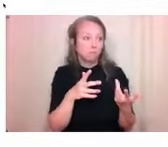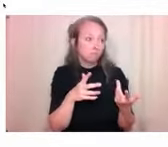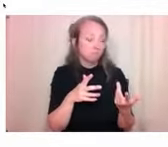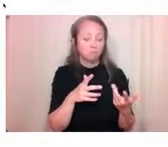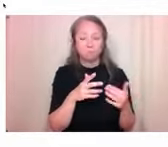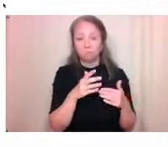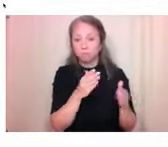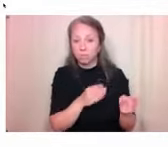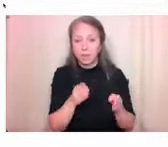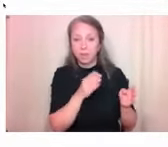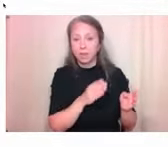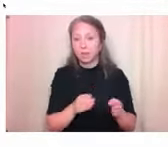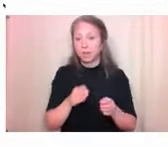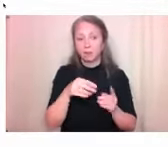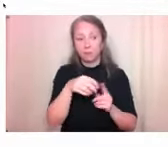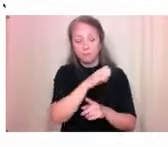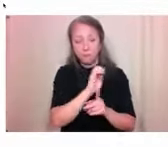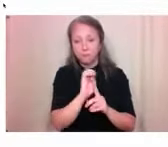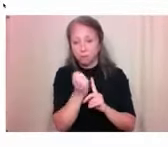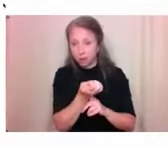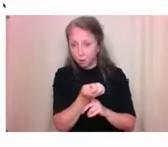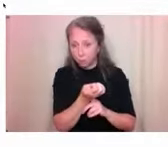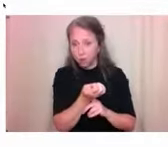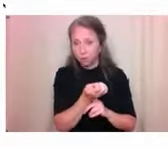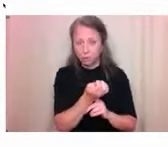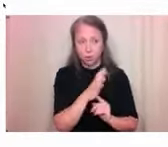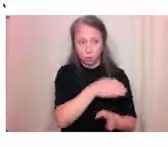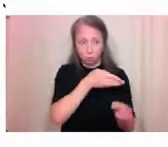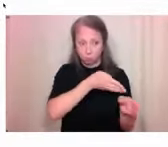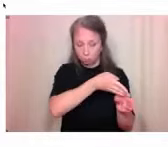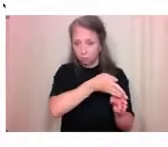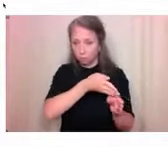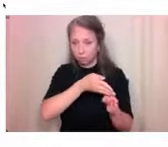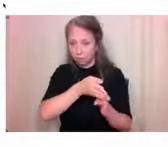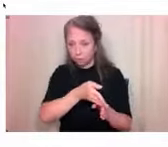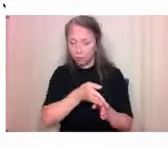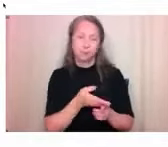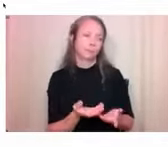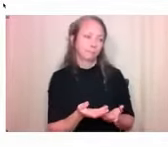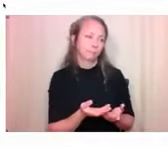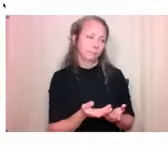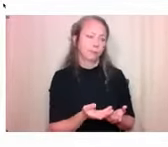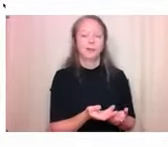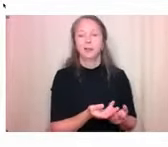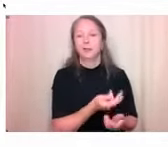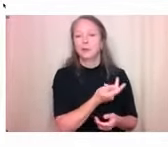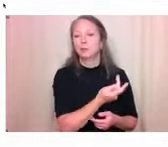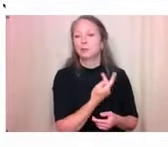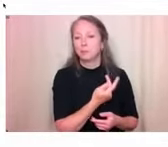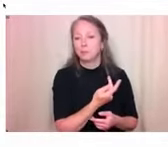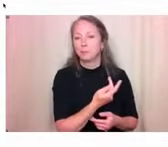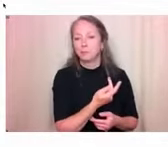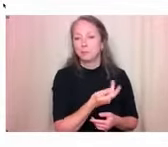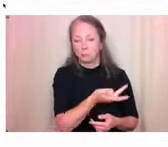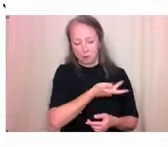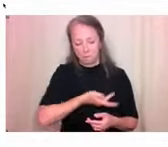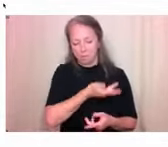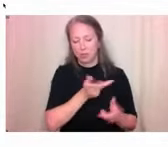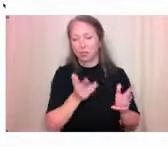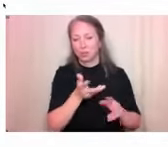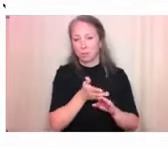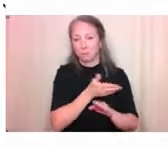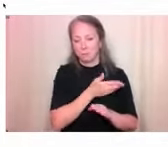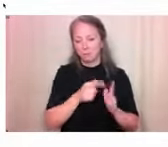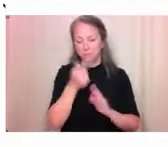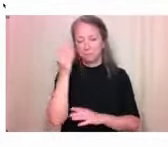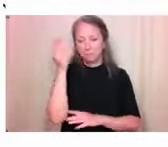were chatting a little bit pre-panel, you're both young, you're recent graduates, and in an aging